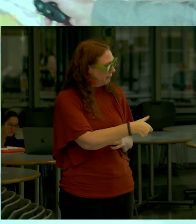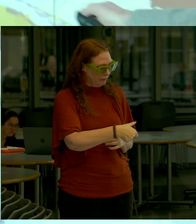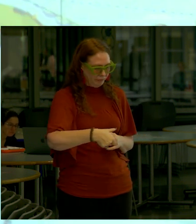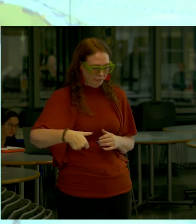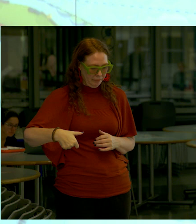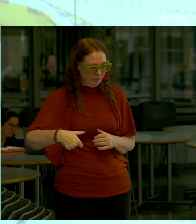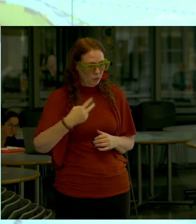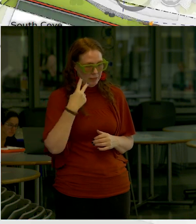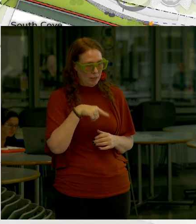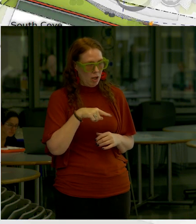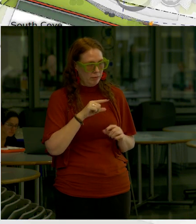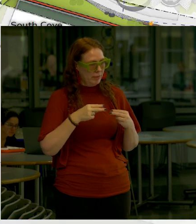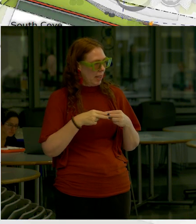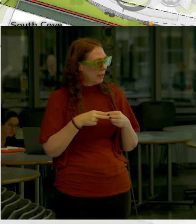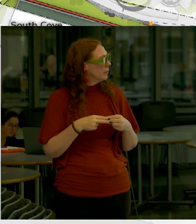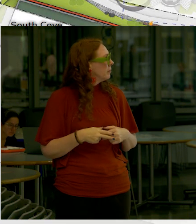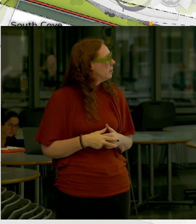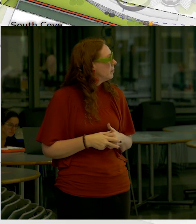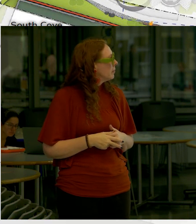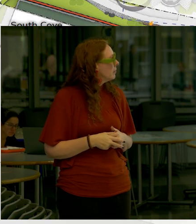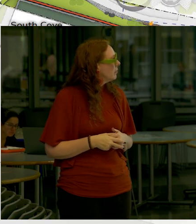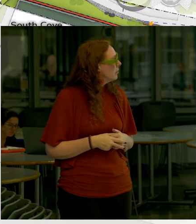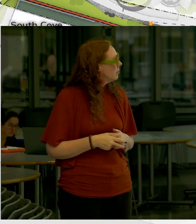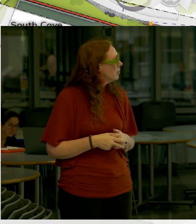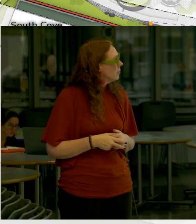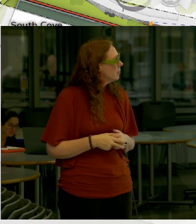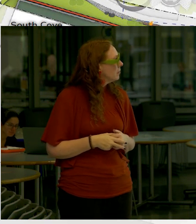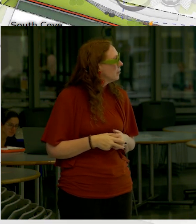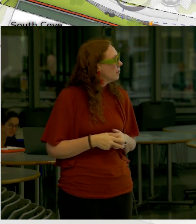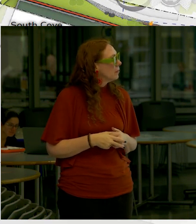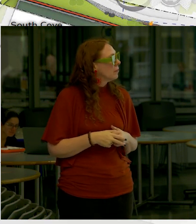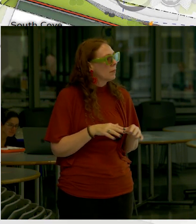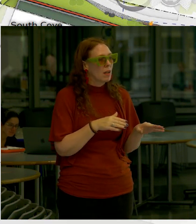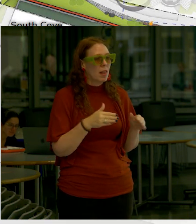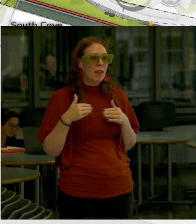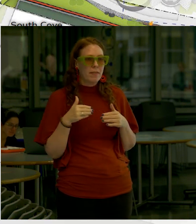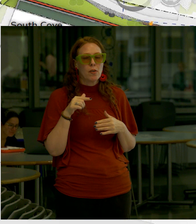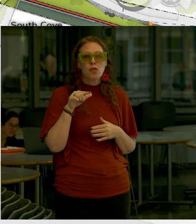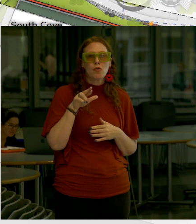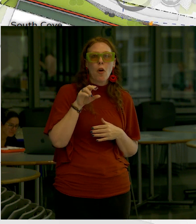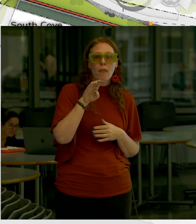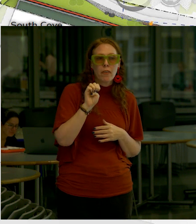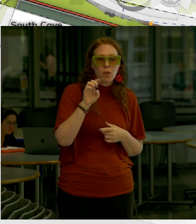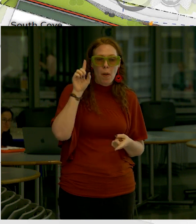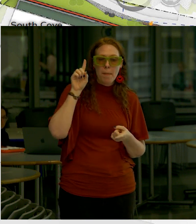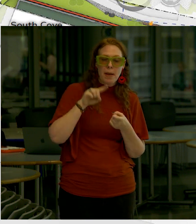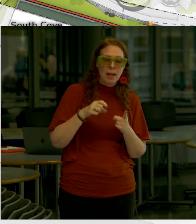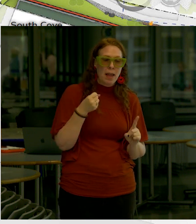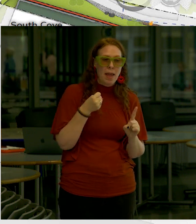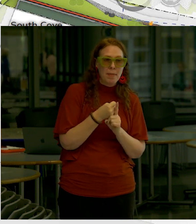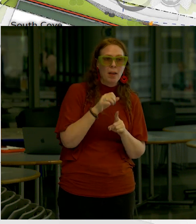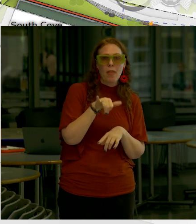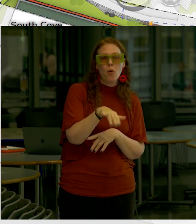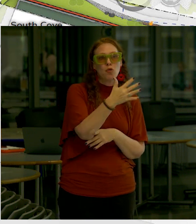here and we have very deliberately tried to move away from the grove so that we minimize impact